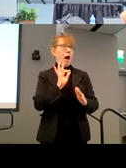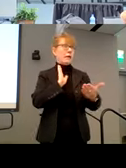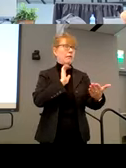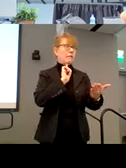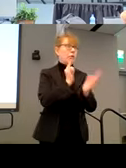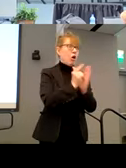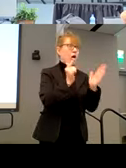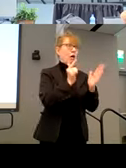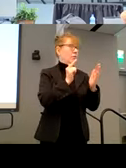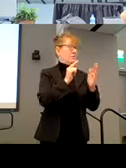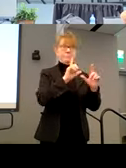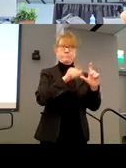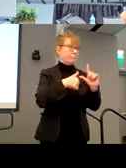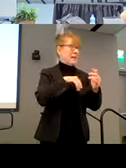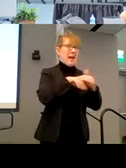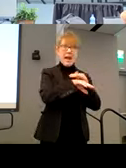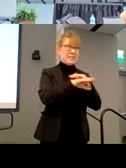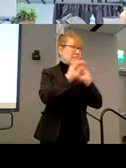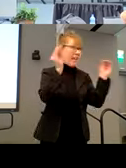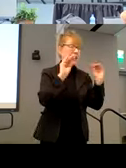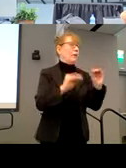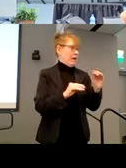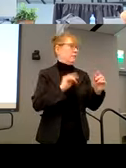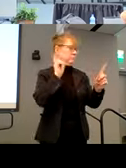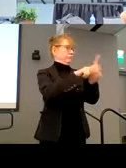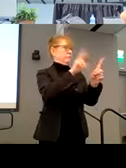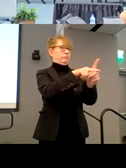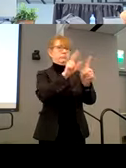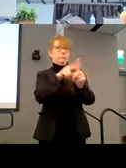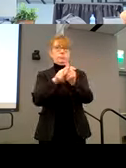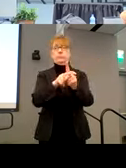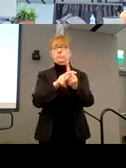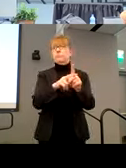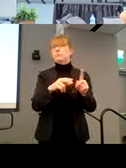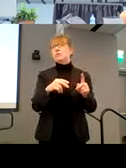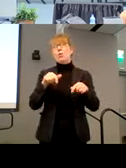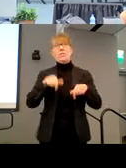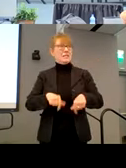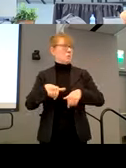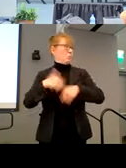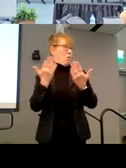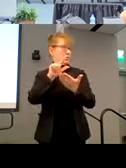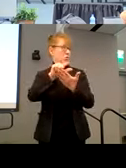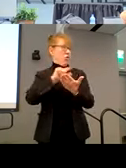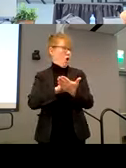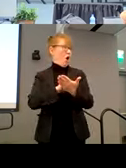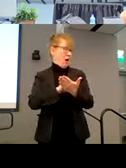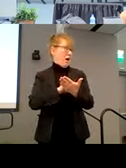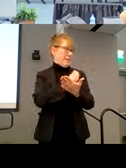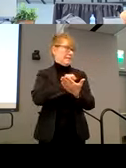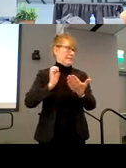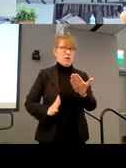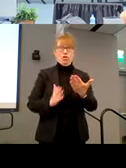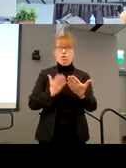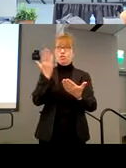very interesting in the proposed law that Senator Duckworth introduced, it specifically says in there that you could be